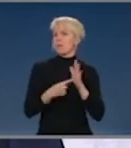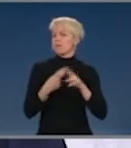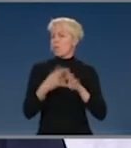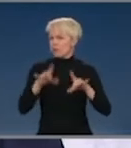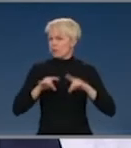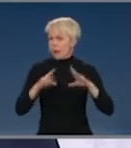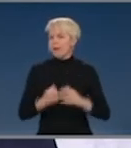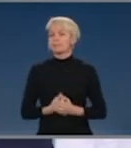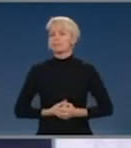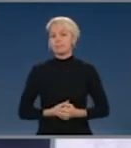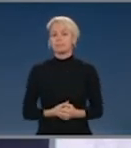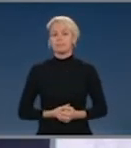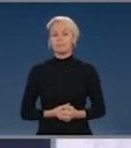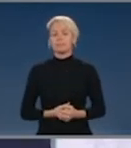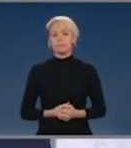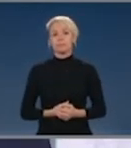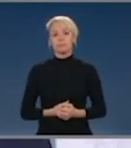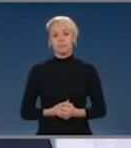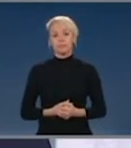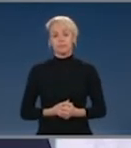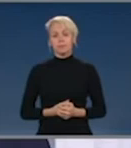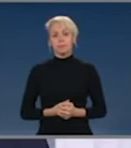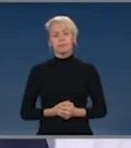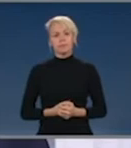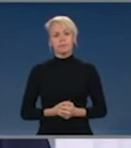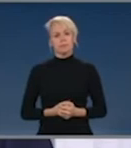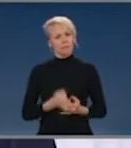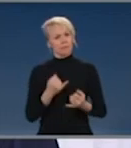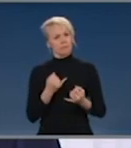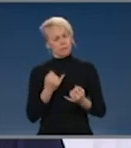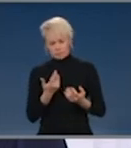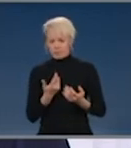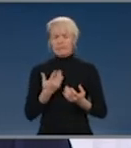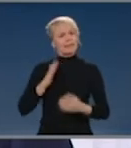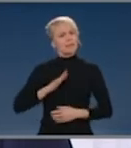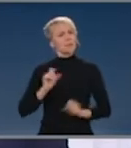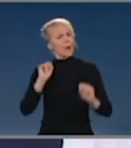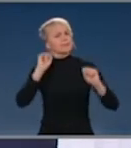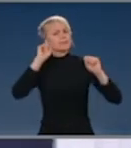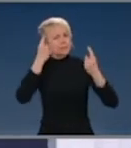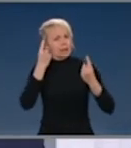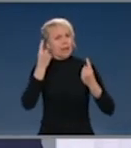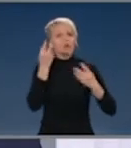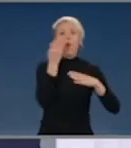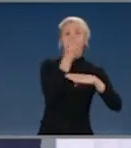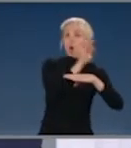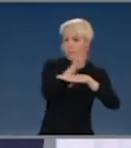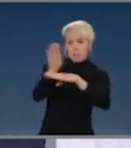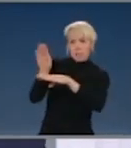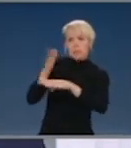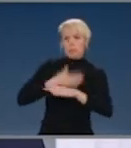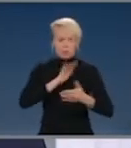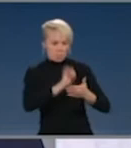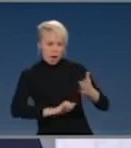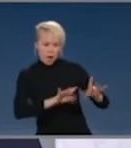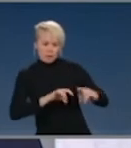important that we understand the very serious role that foreign investment plays in Australia. And that